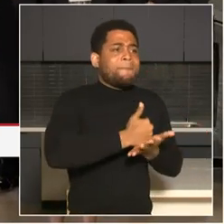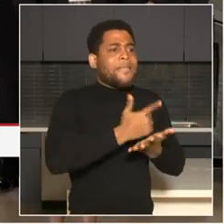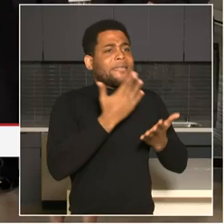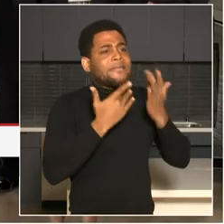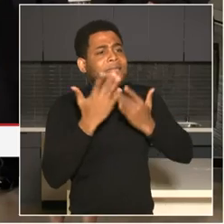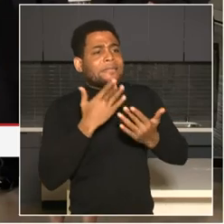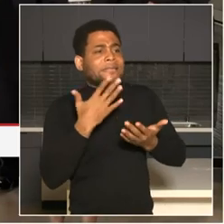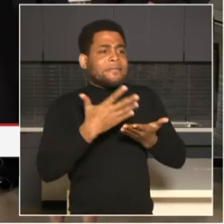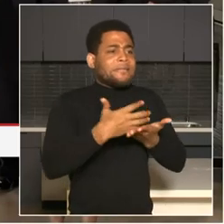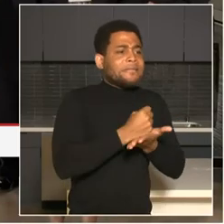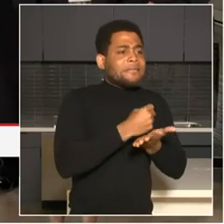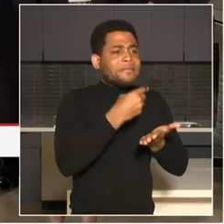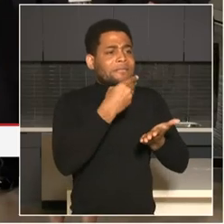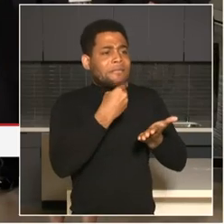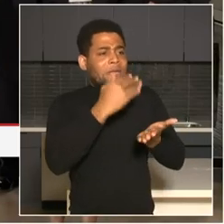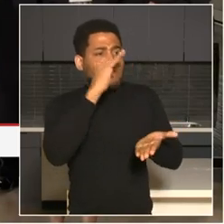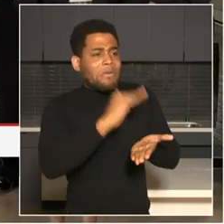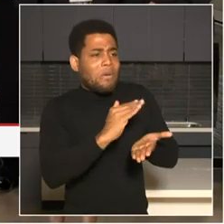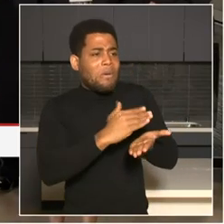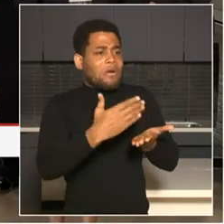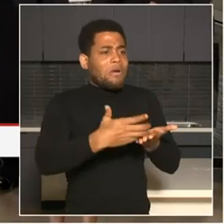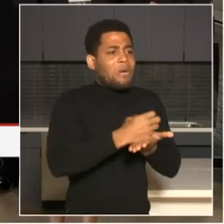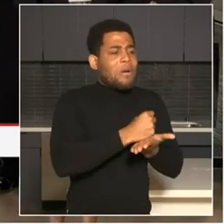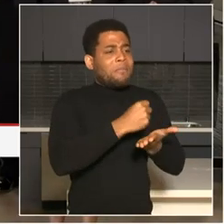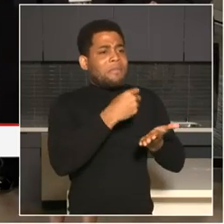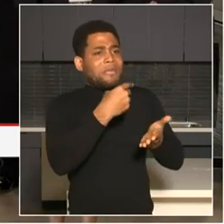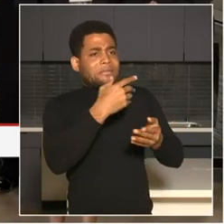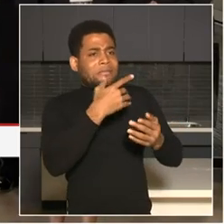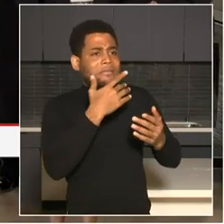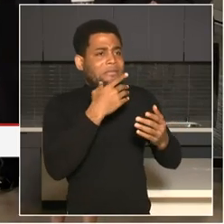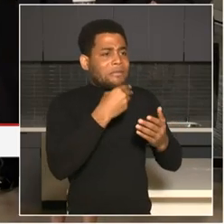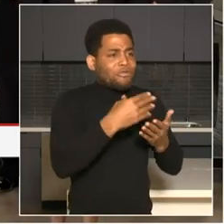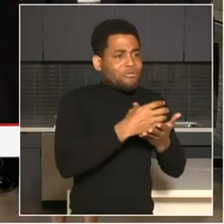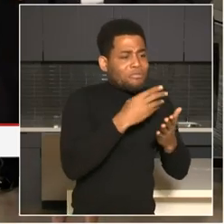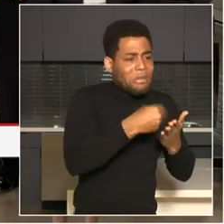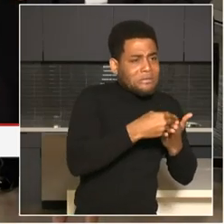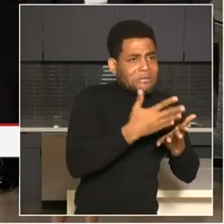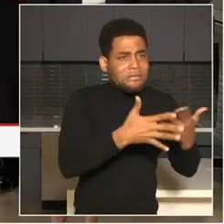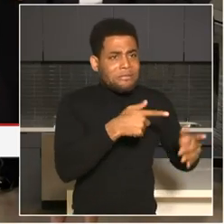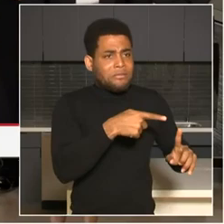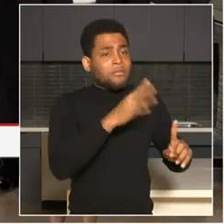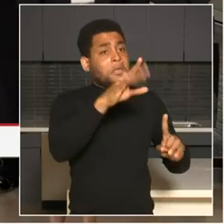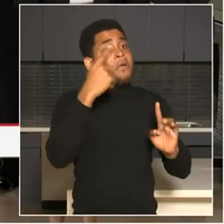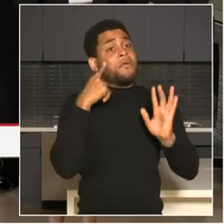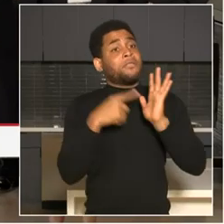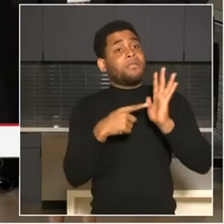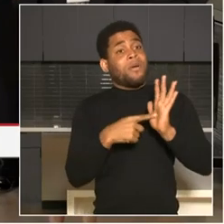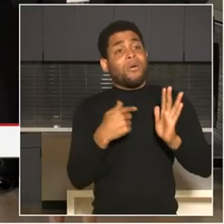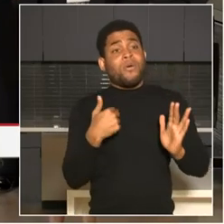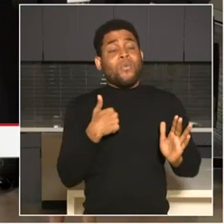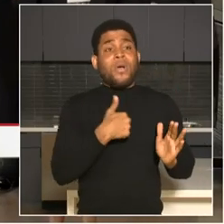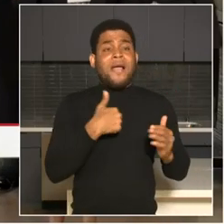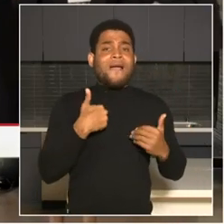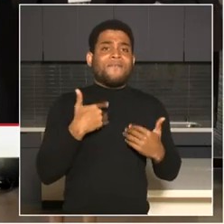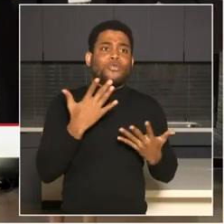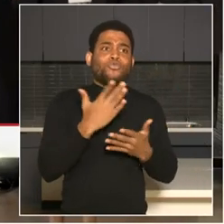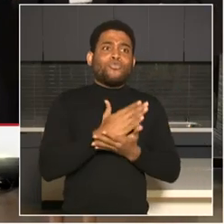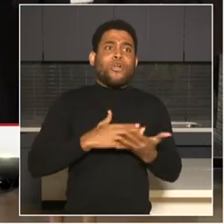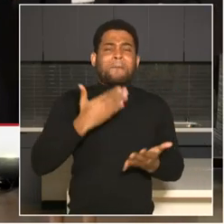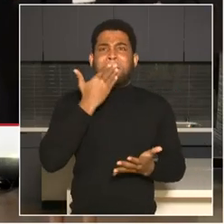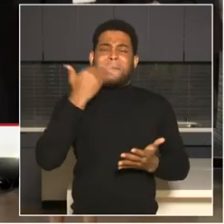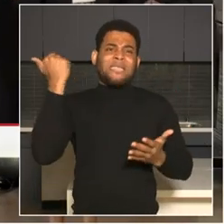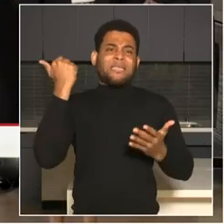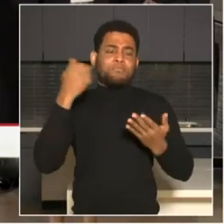having the most robust investments in public education in the history of the district of Columbia, more into affordable